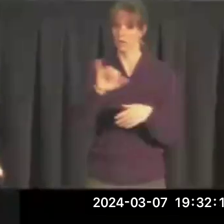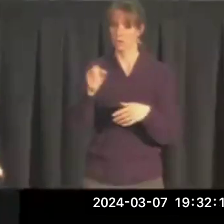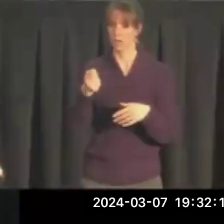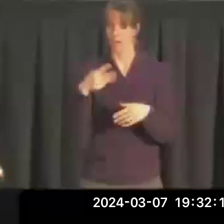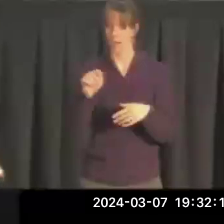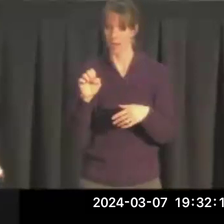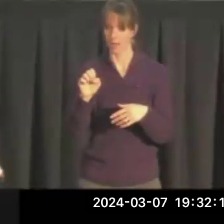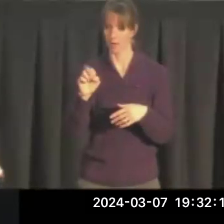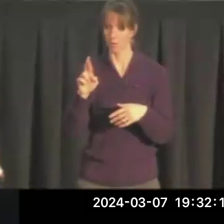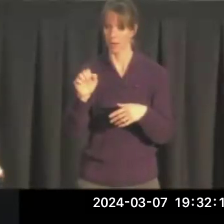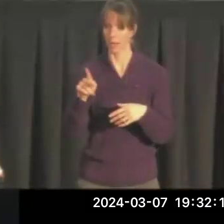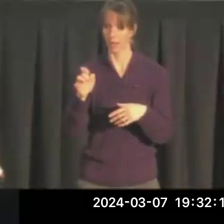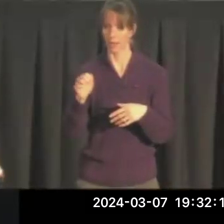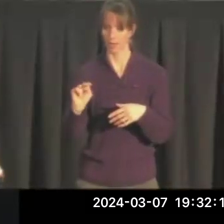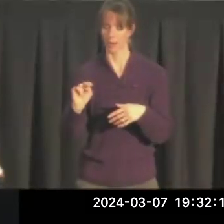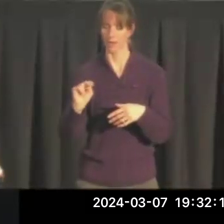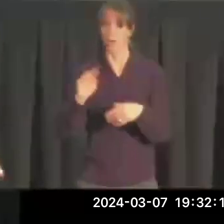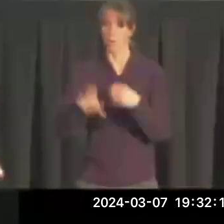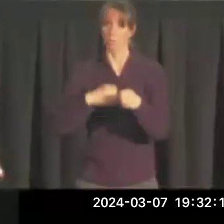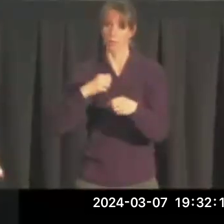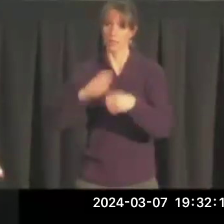won the general election in November of 1940.